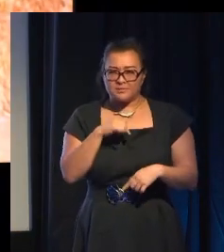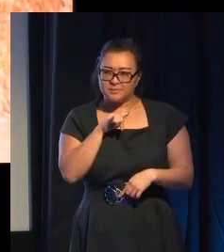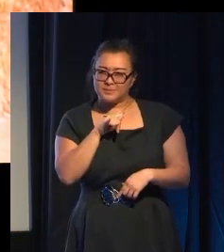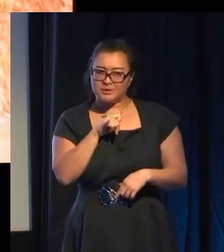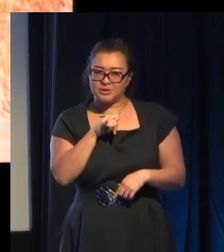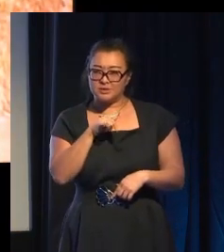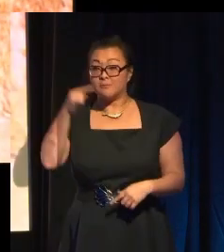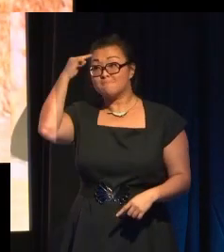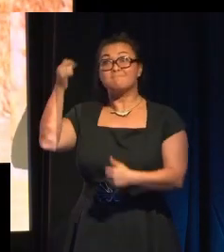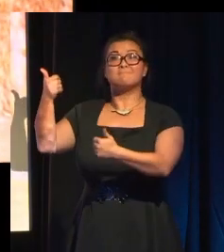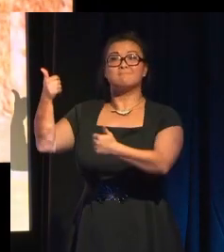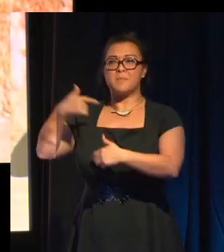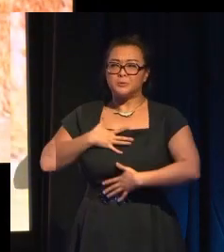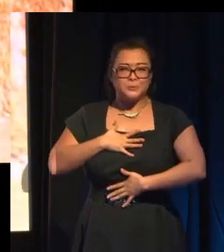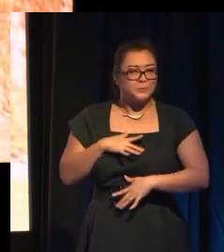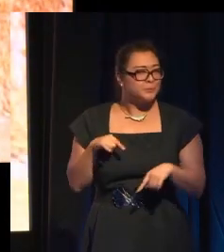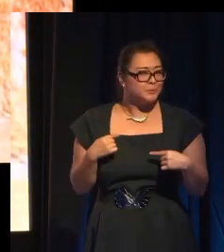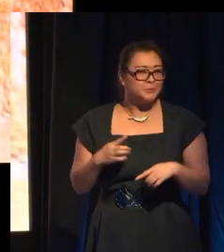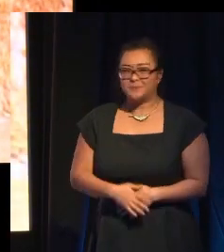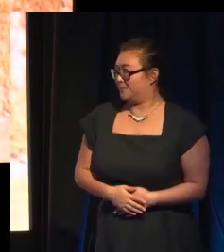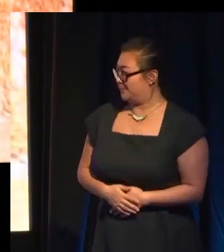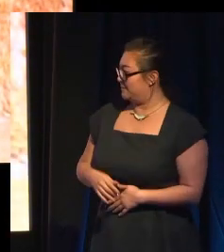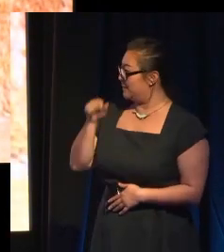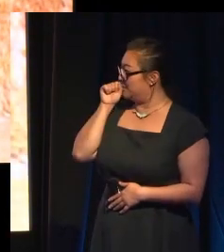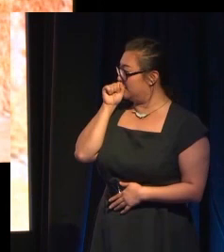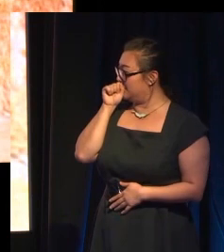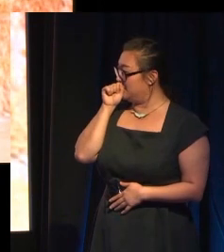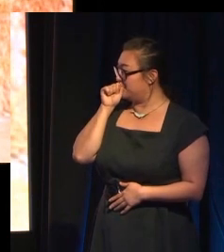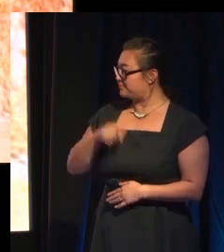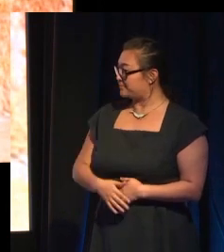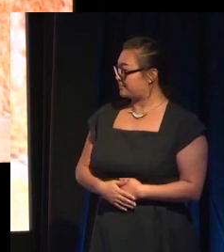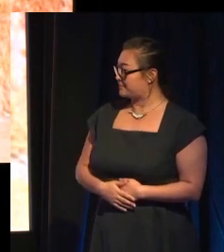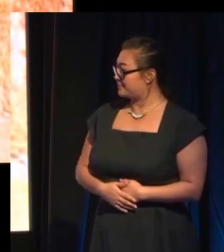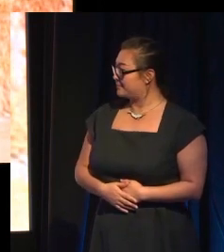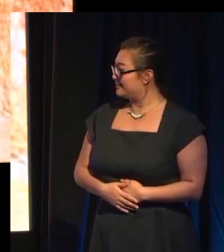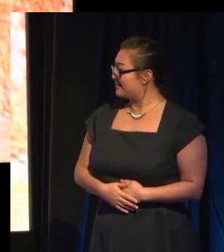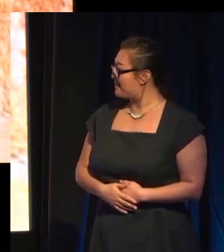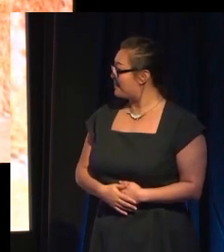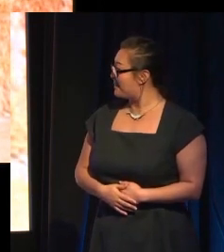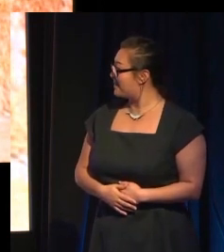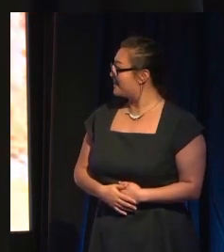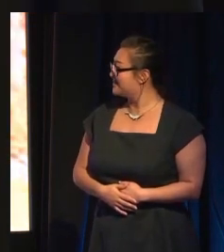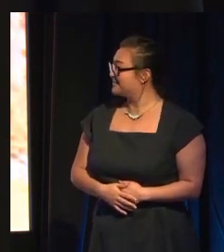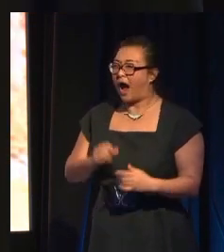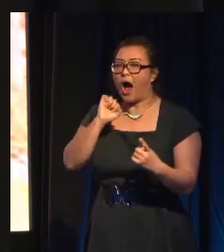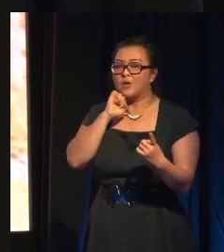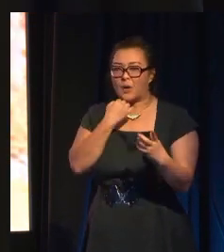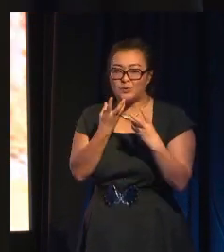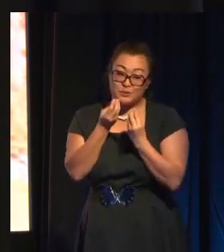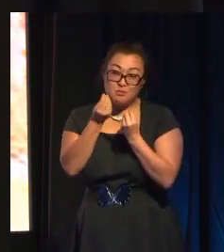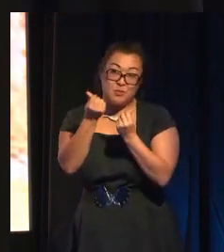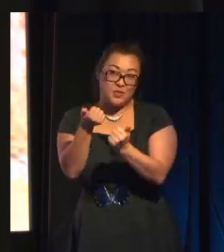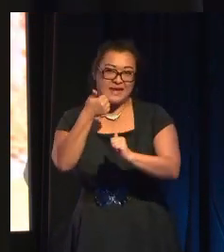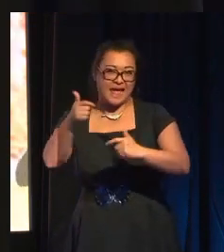oh God. Yes, I was going to segue really elegantly into the next slide. I was going to say, does this sound